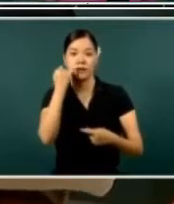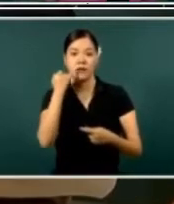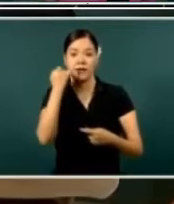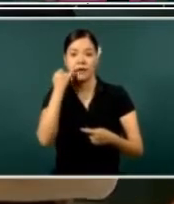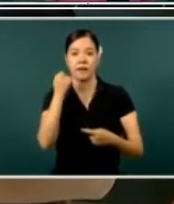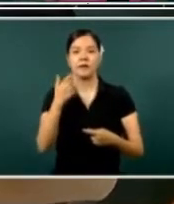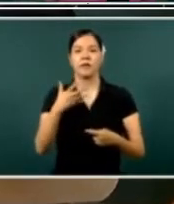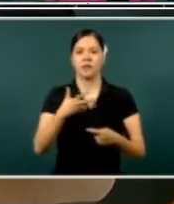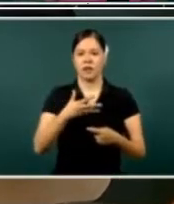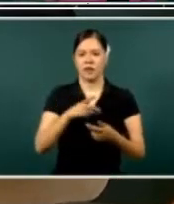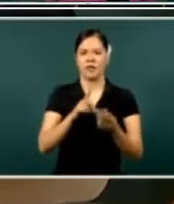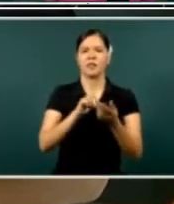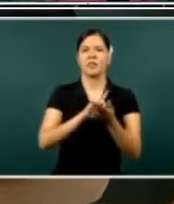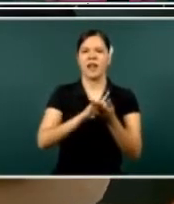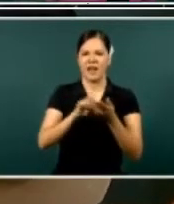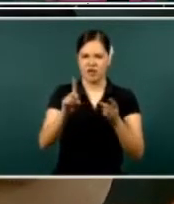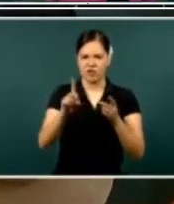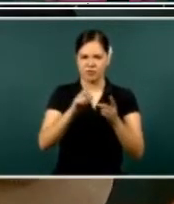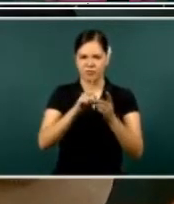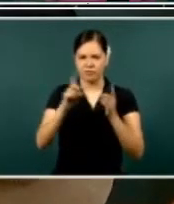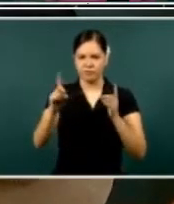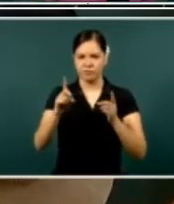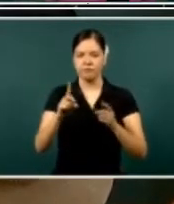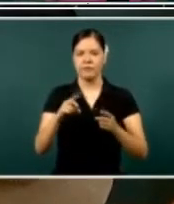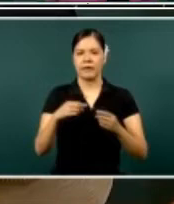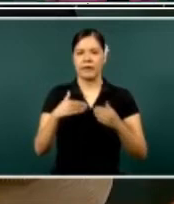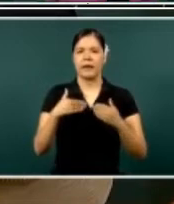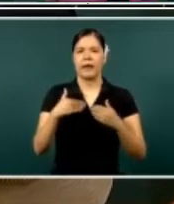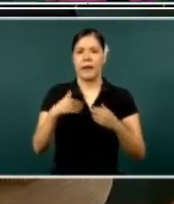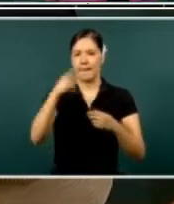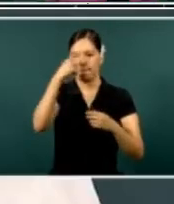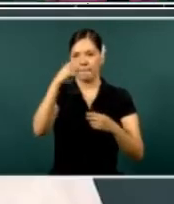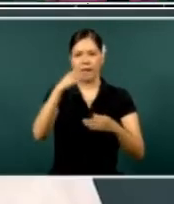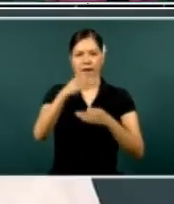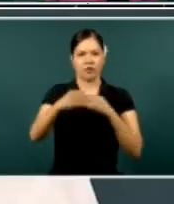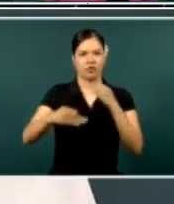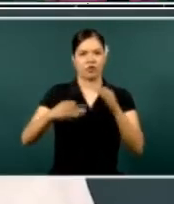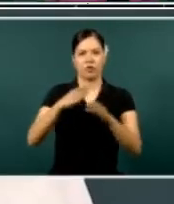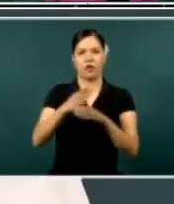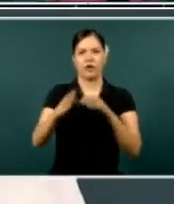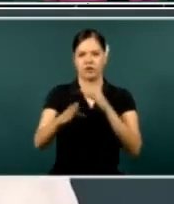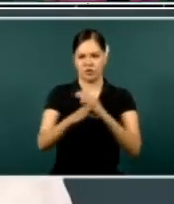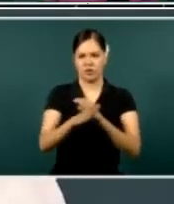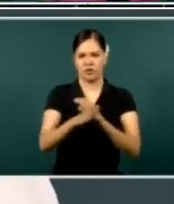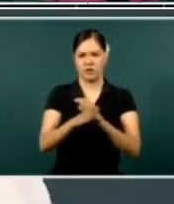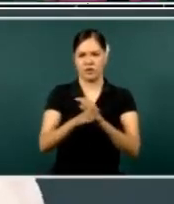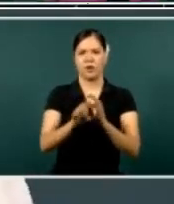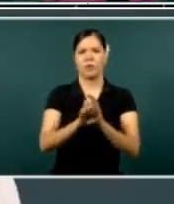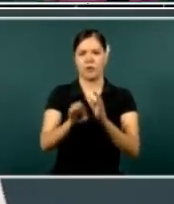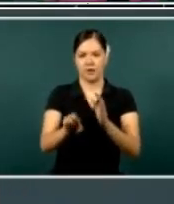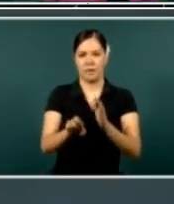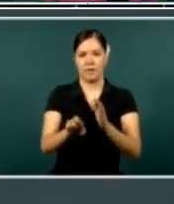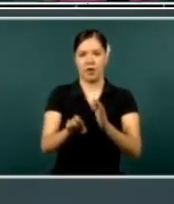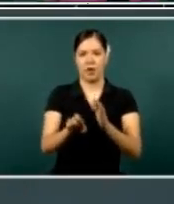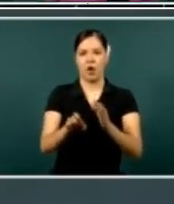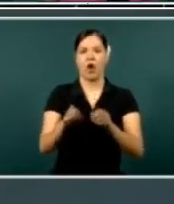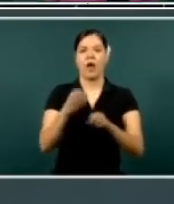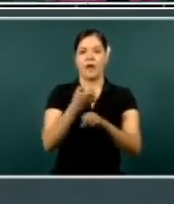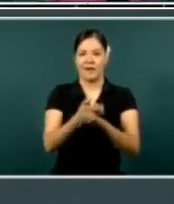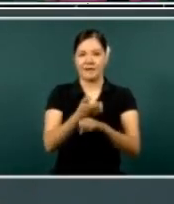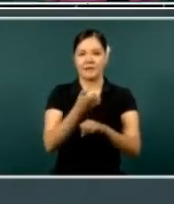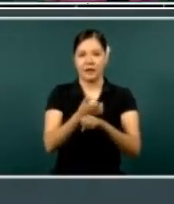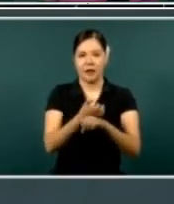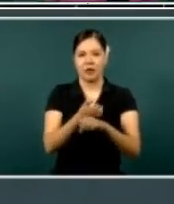determination and autonomy. And that this be exercised through all, especially in the